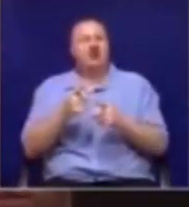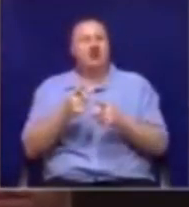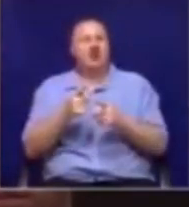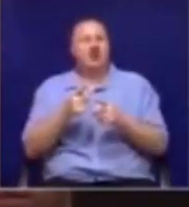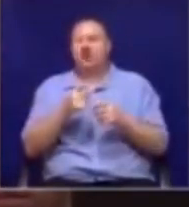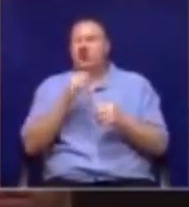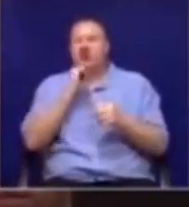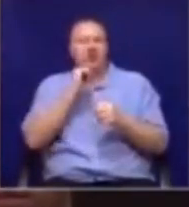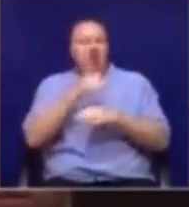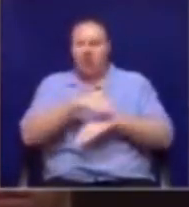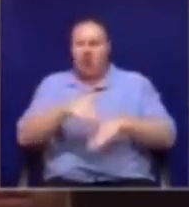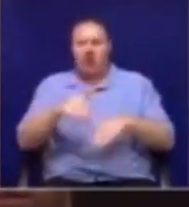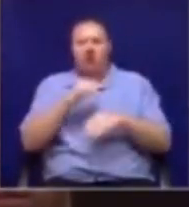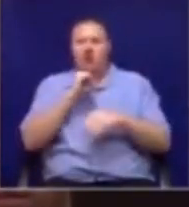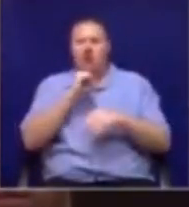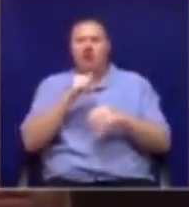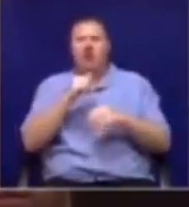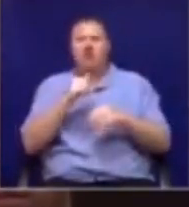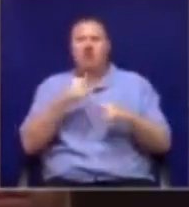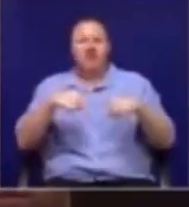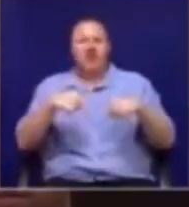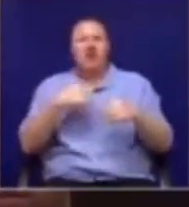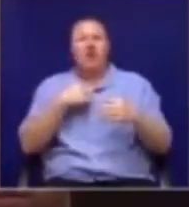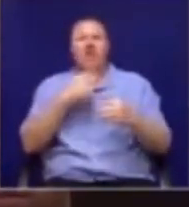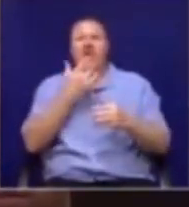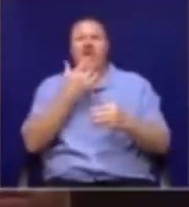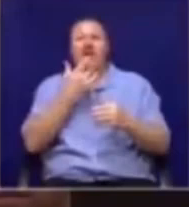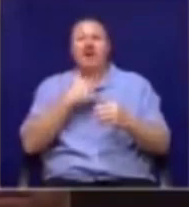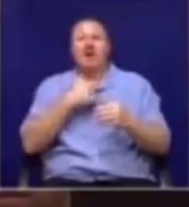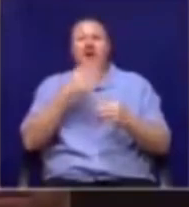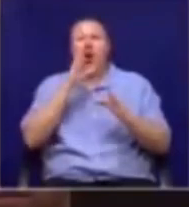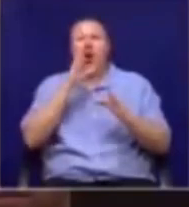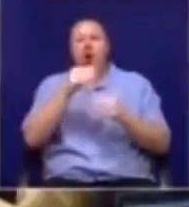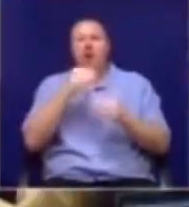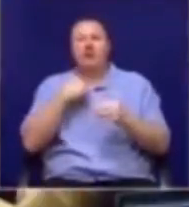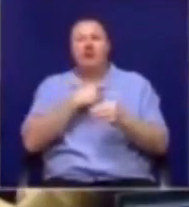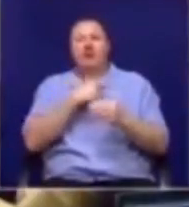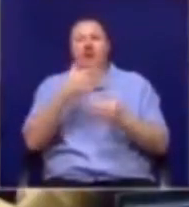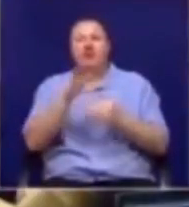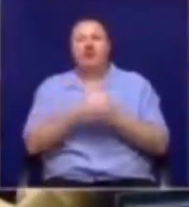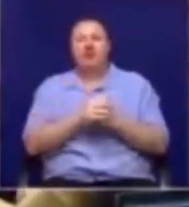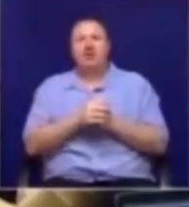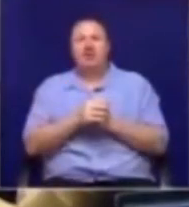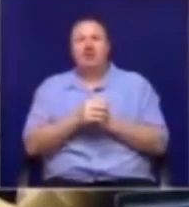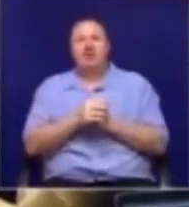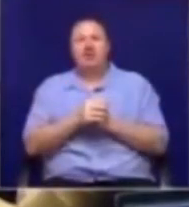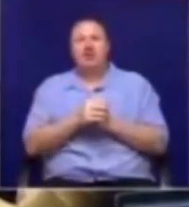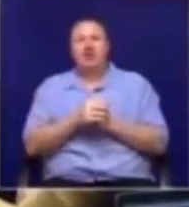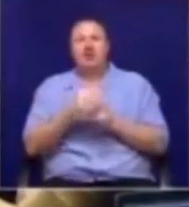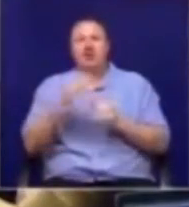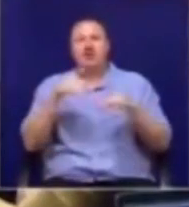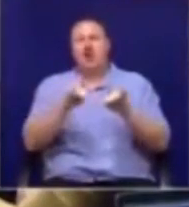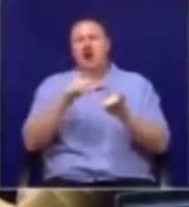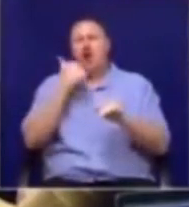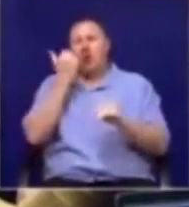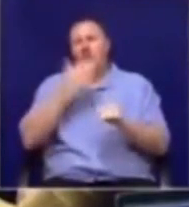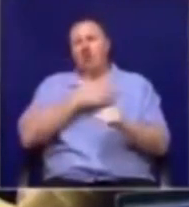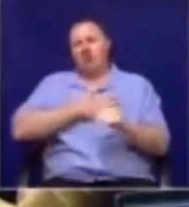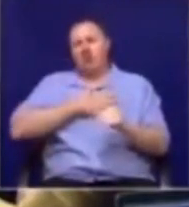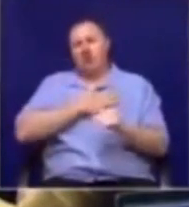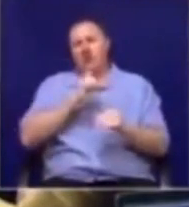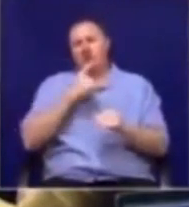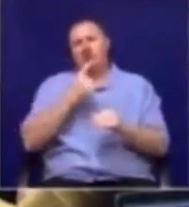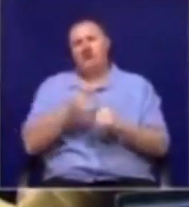fear or favor. On what do you want to rise, Honourable Member? No, Chair, I want to appreciate what you are saying, but it